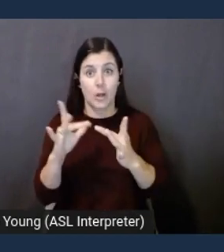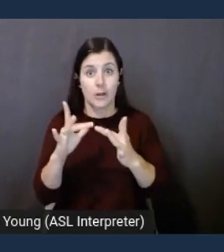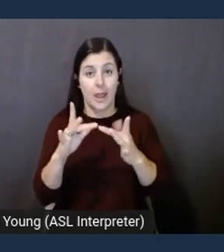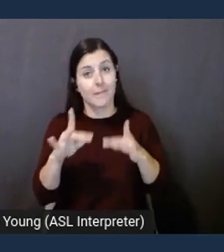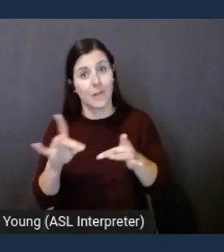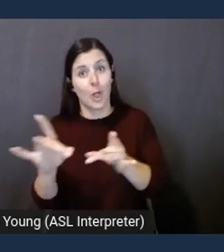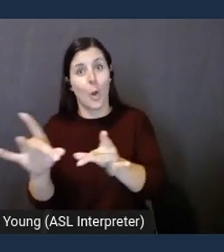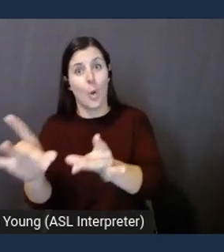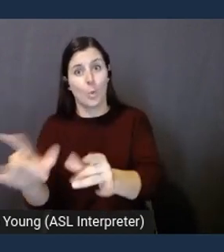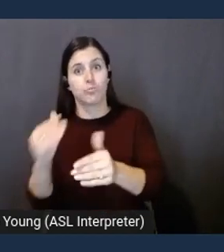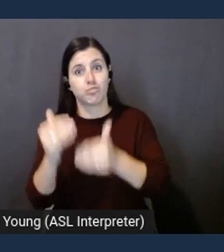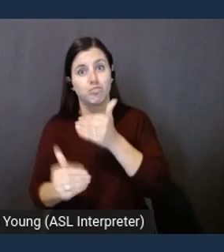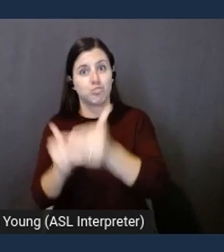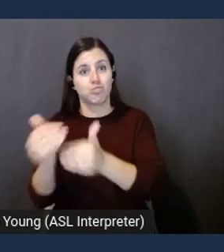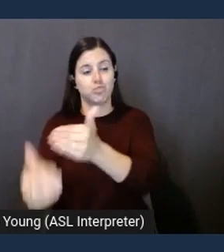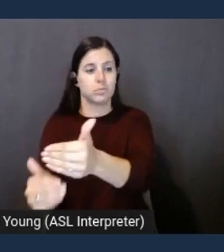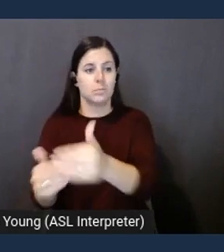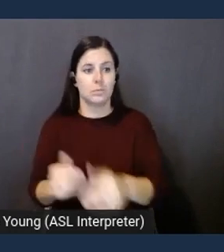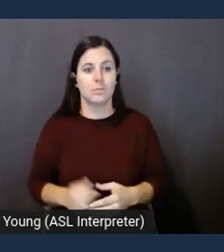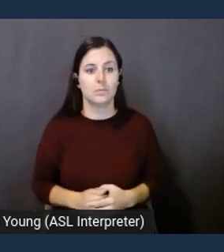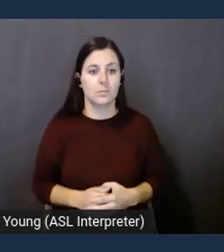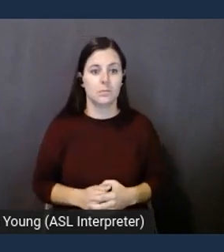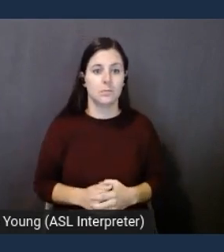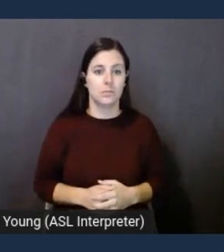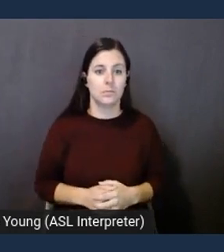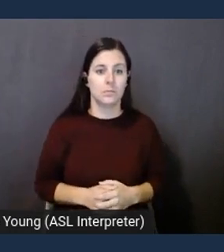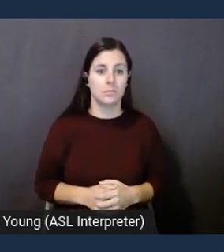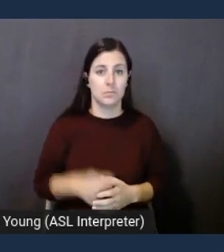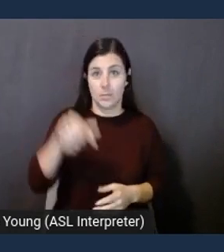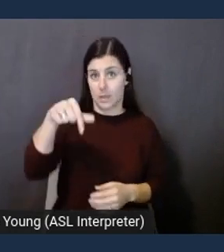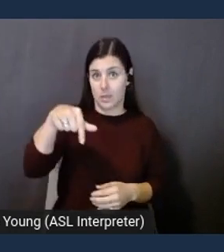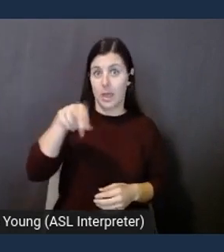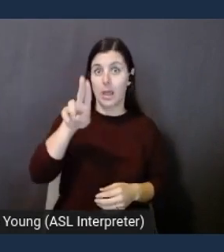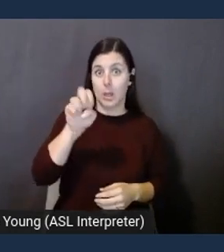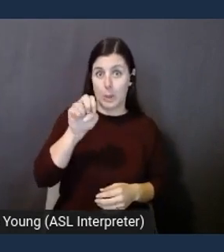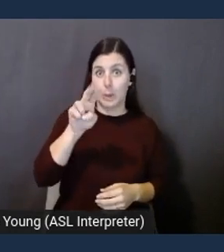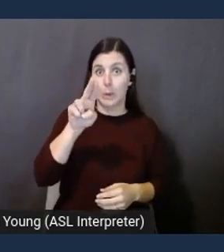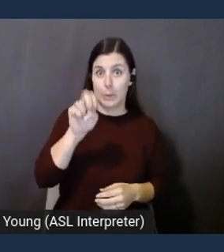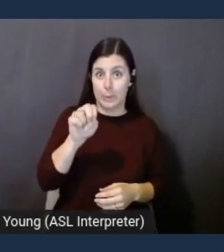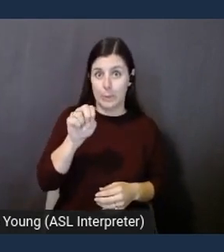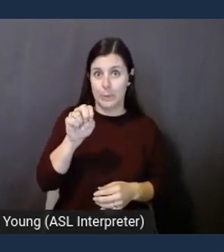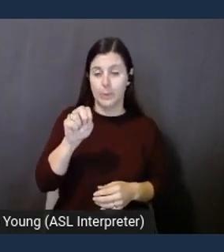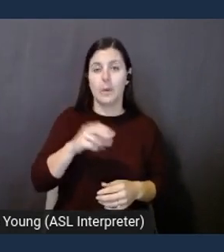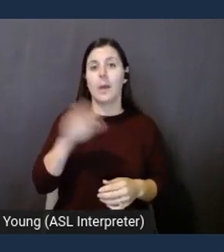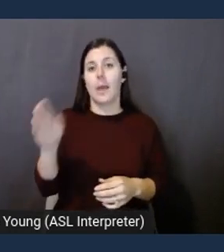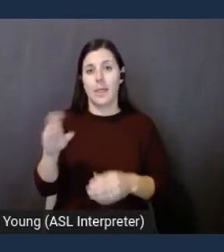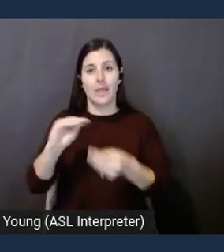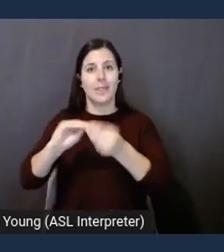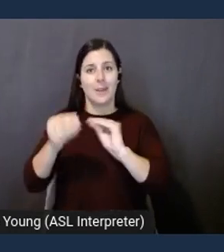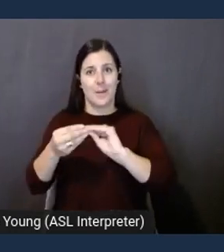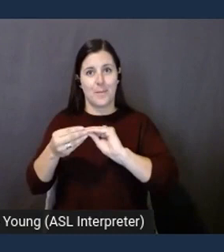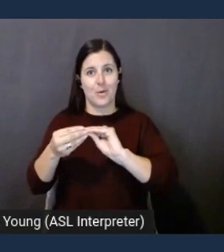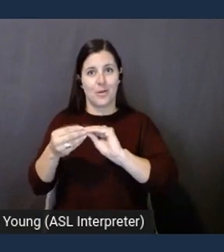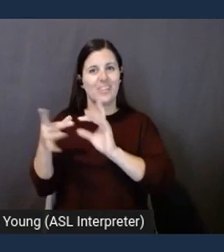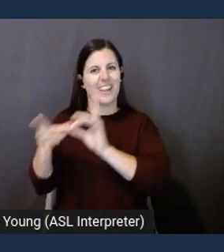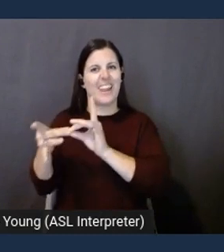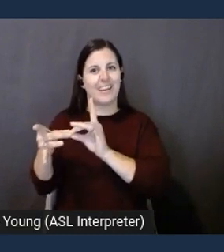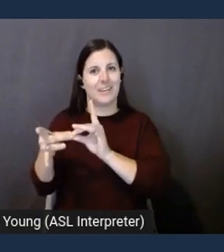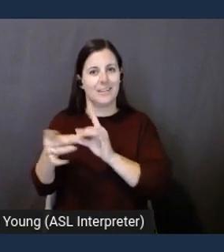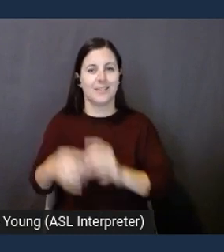we created earlier, queue that we created earlier, and the number associated with that queue.